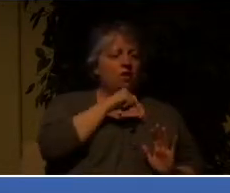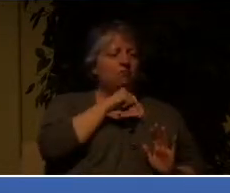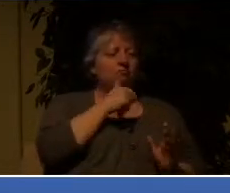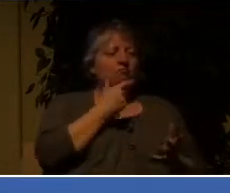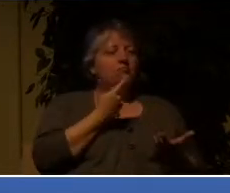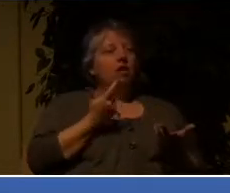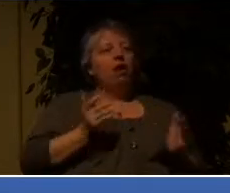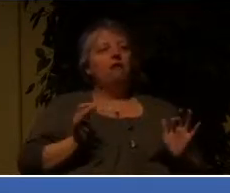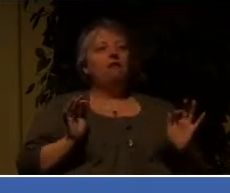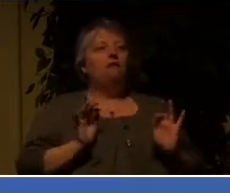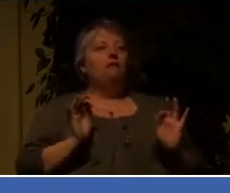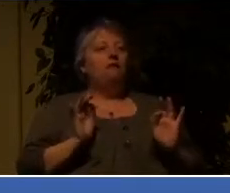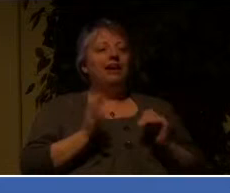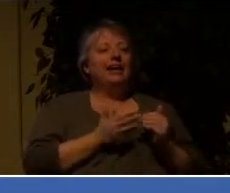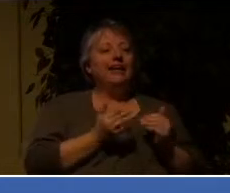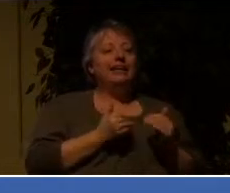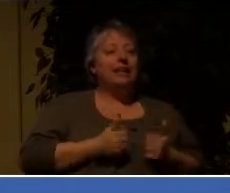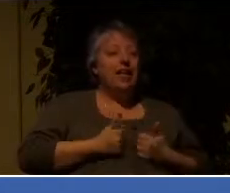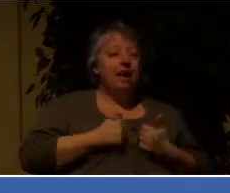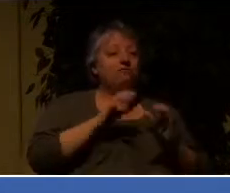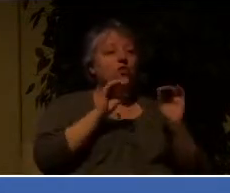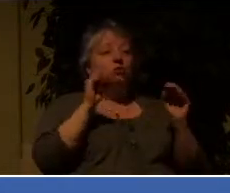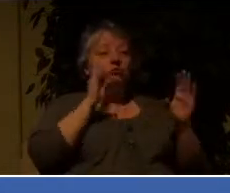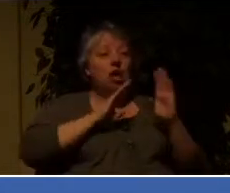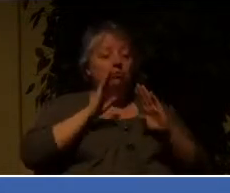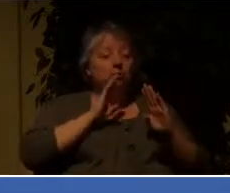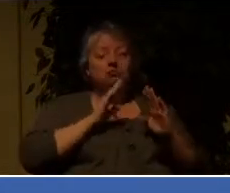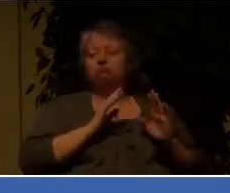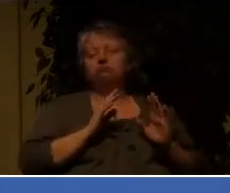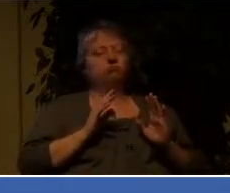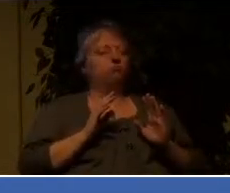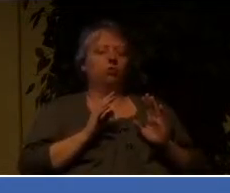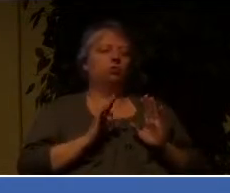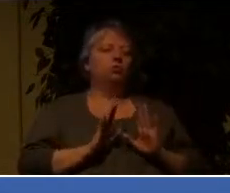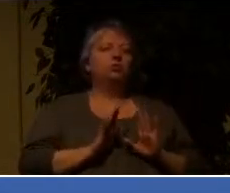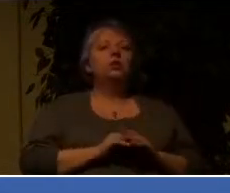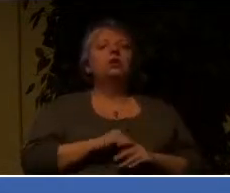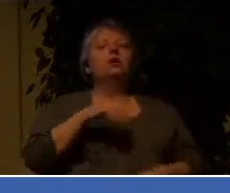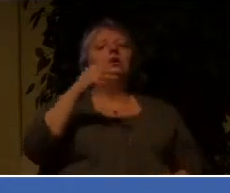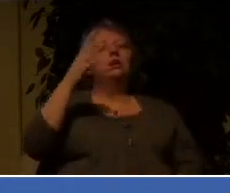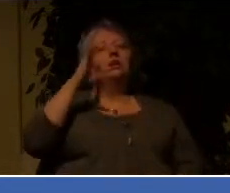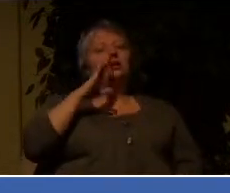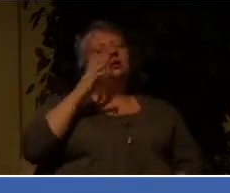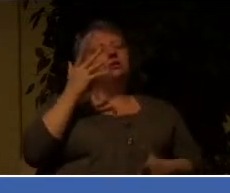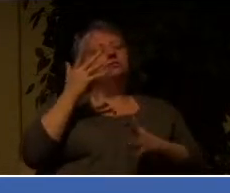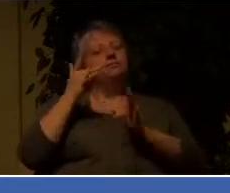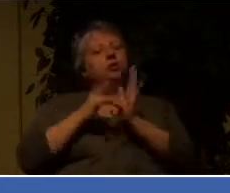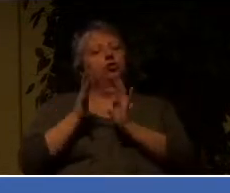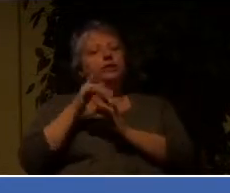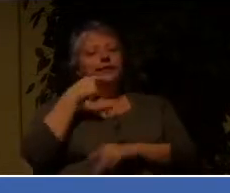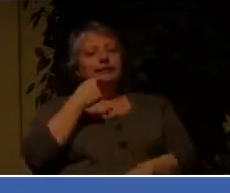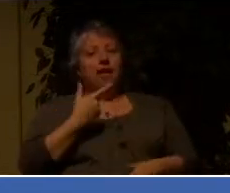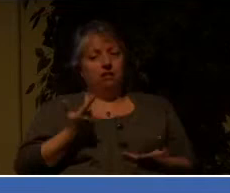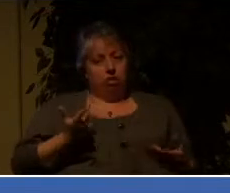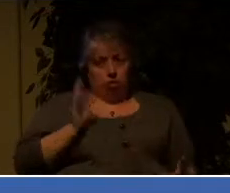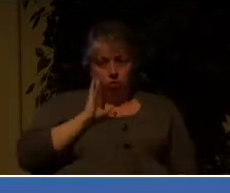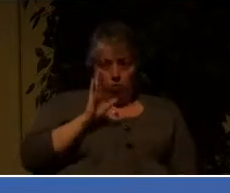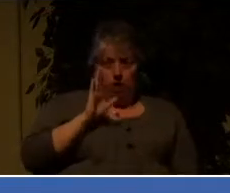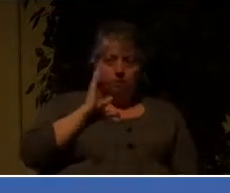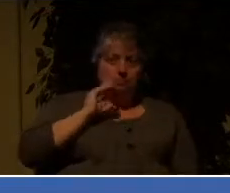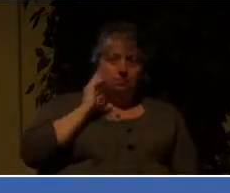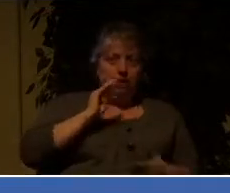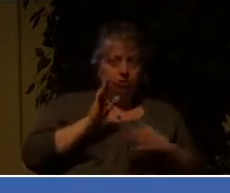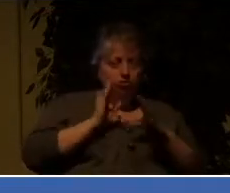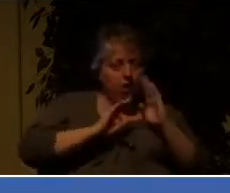because Jesus said in the world, you will have trouble. He said, if they persecuted me, they're going to persecute you. The